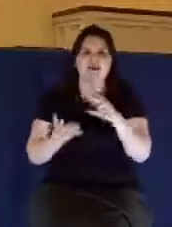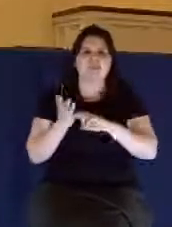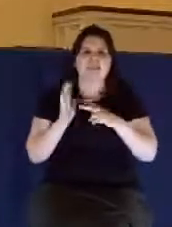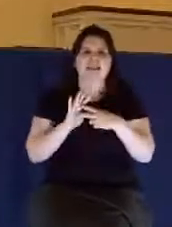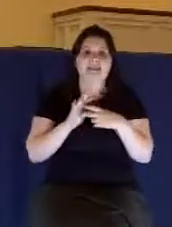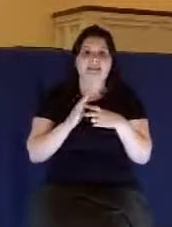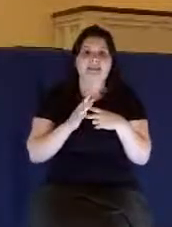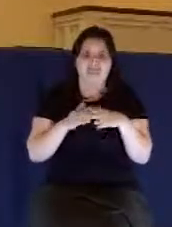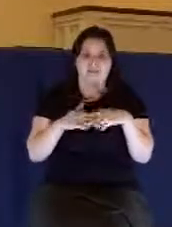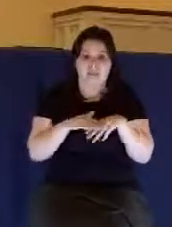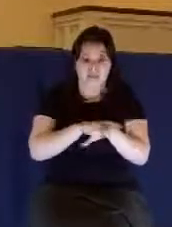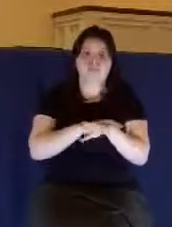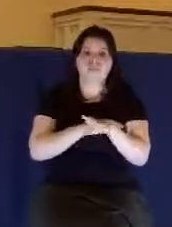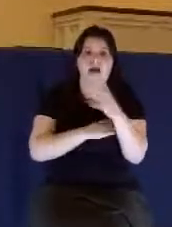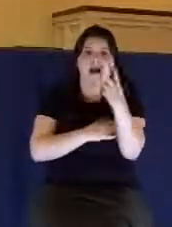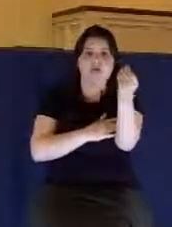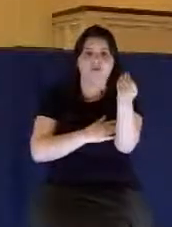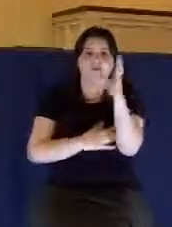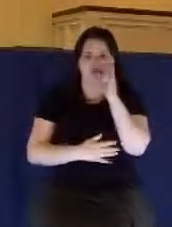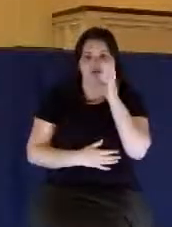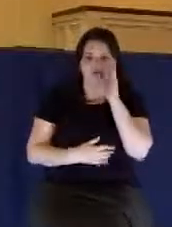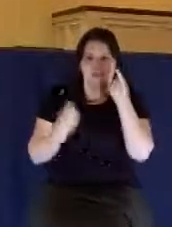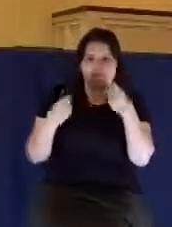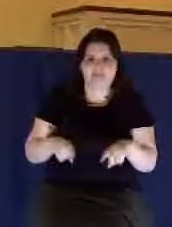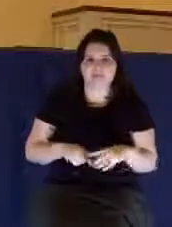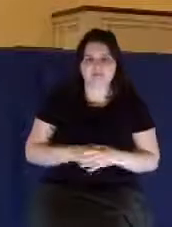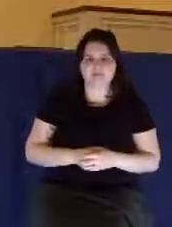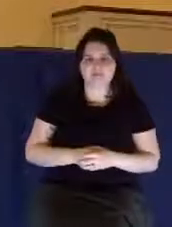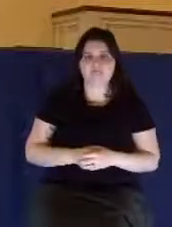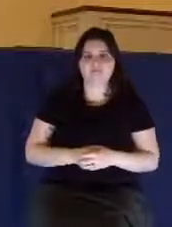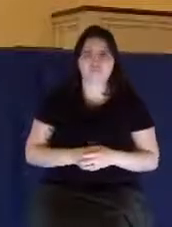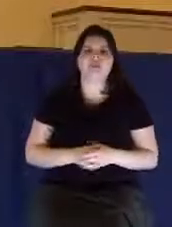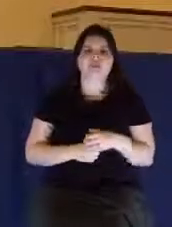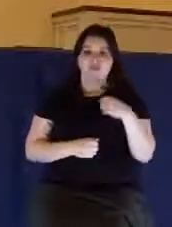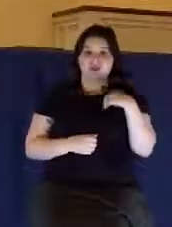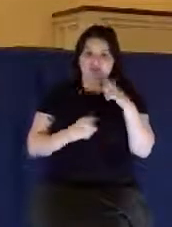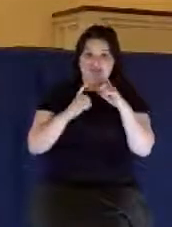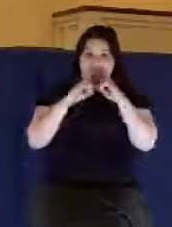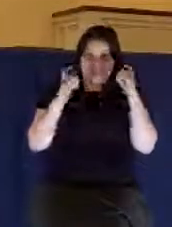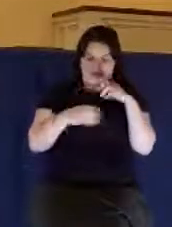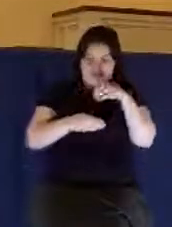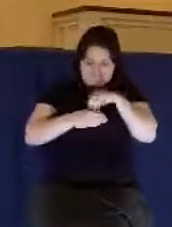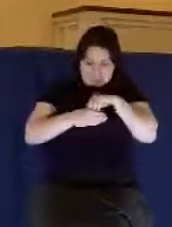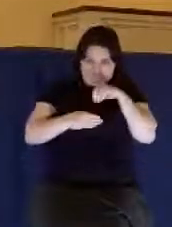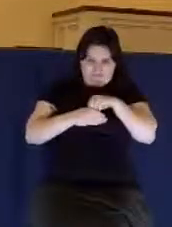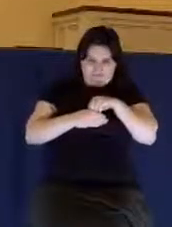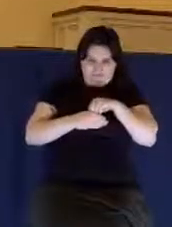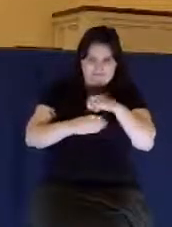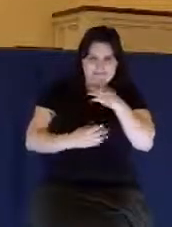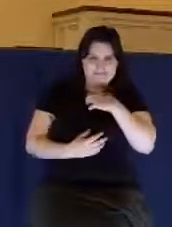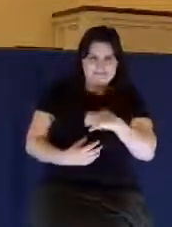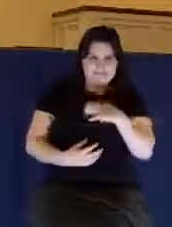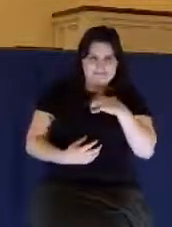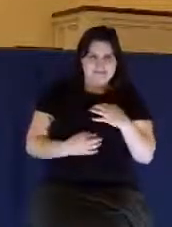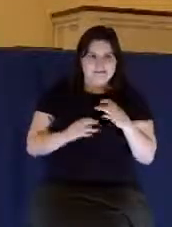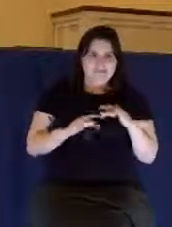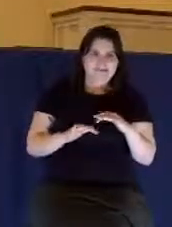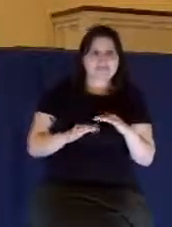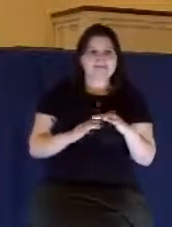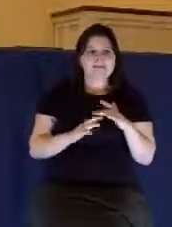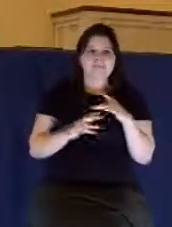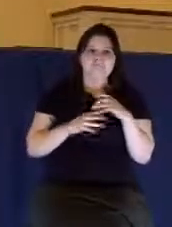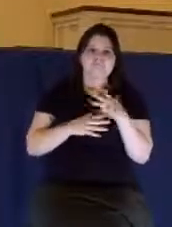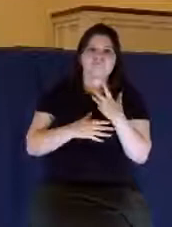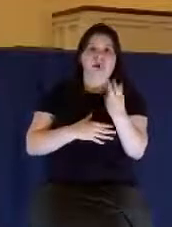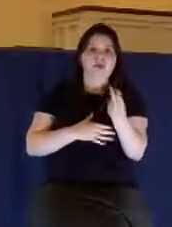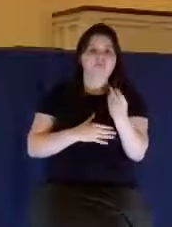He says, Beloved, the main battle of a Christian is not in the open field. His quarrels are mostly within, and his